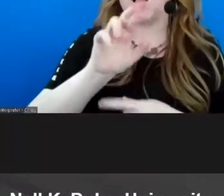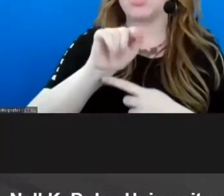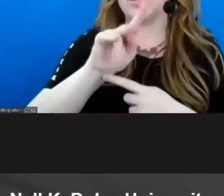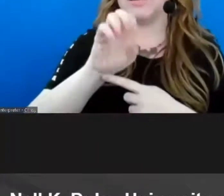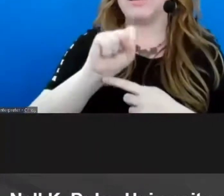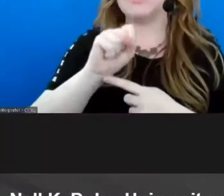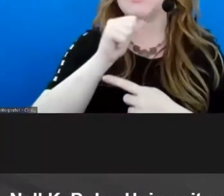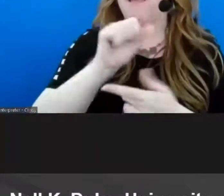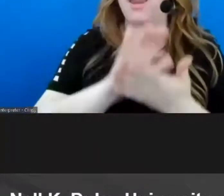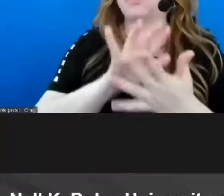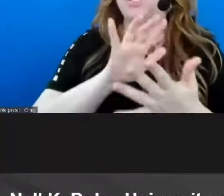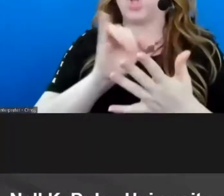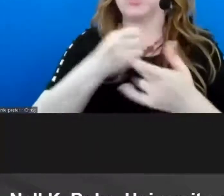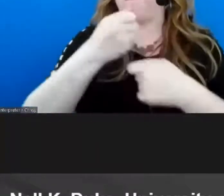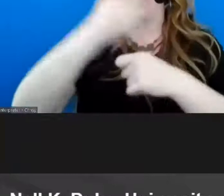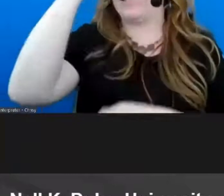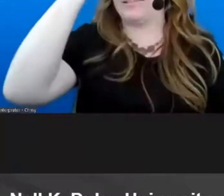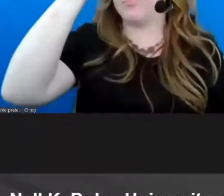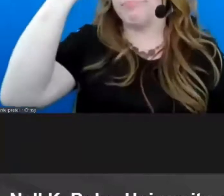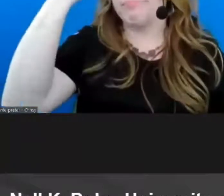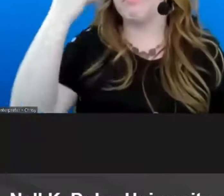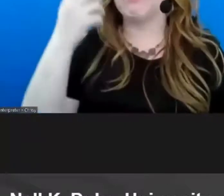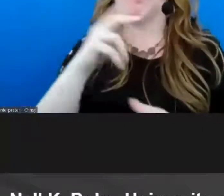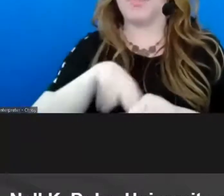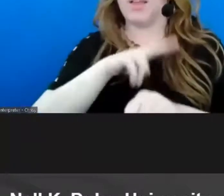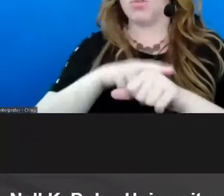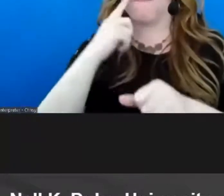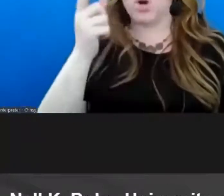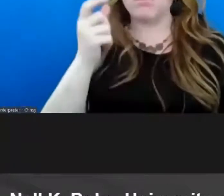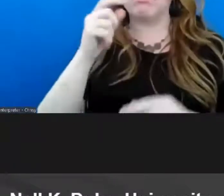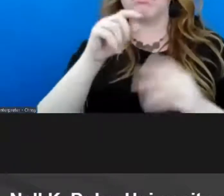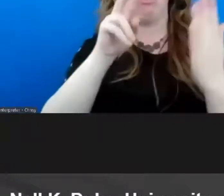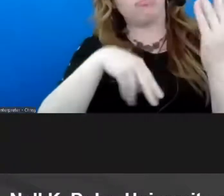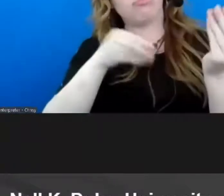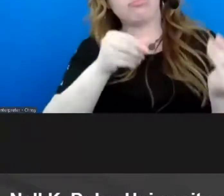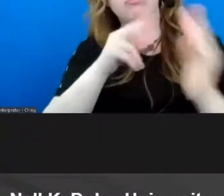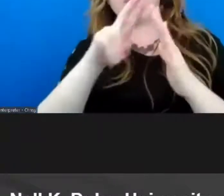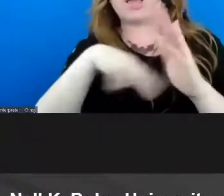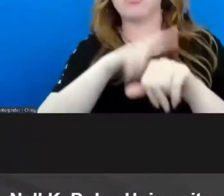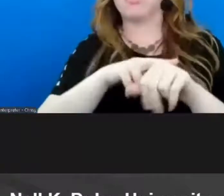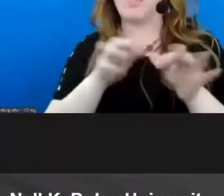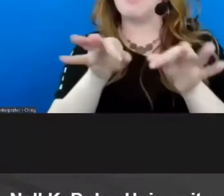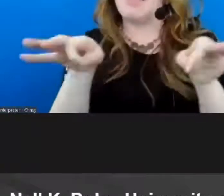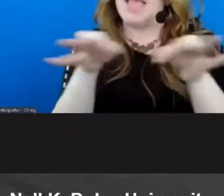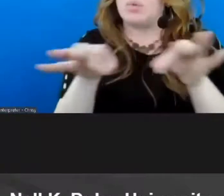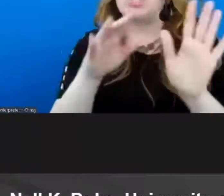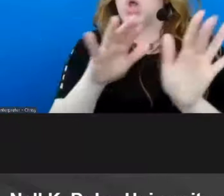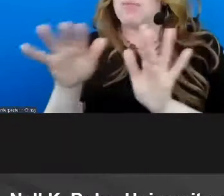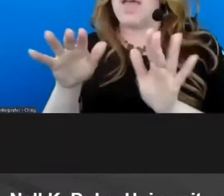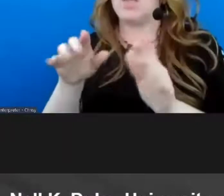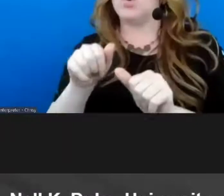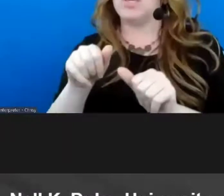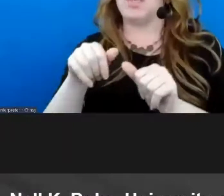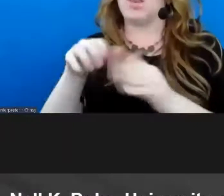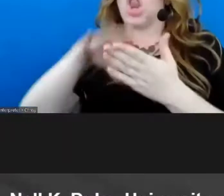making sense basically you know natural uh and comprehensible um language and you can learn more about that from among other